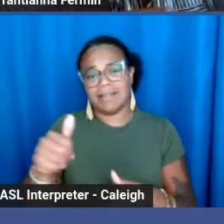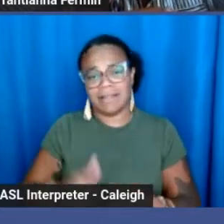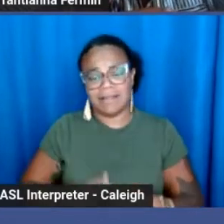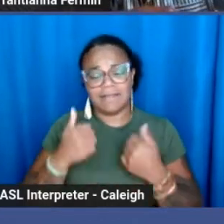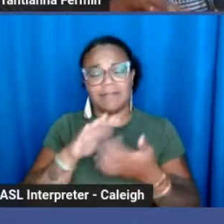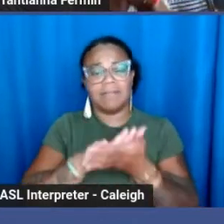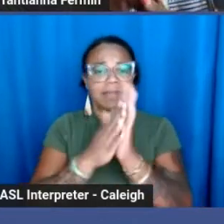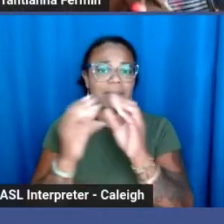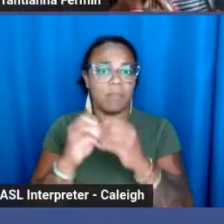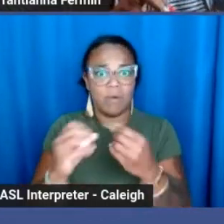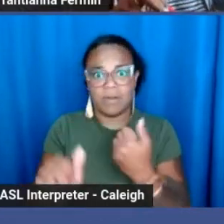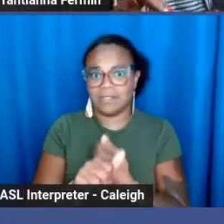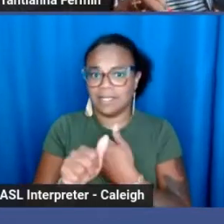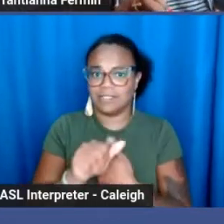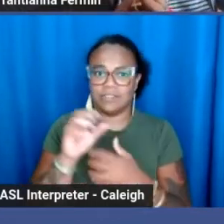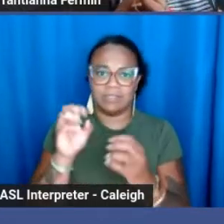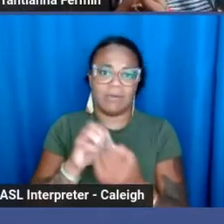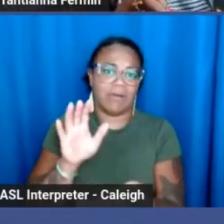situations.